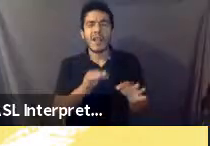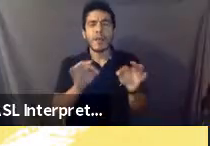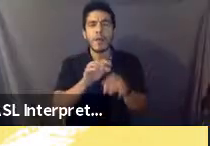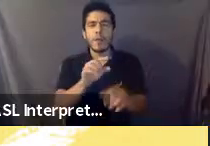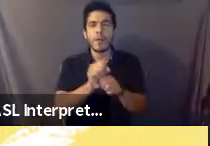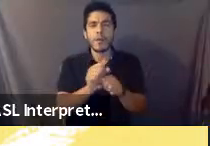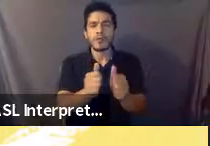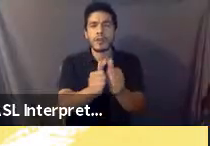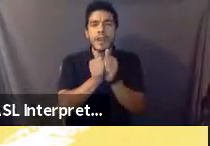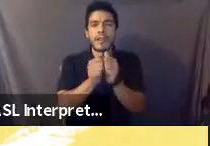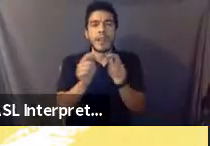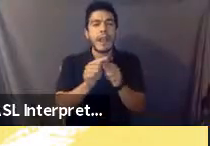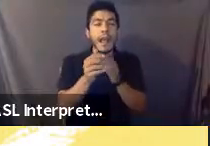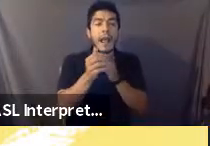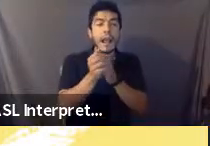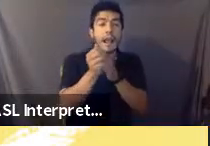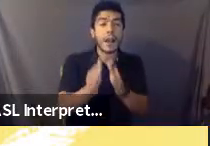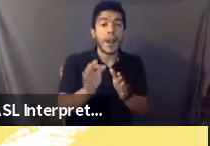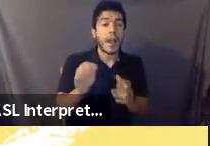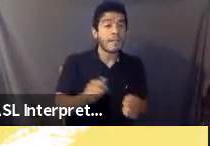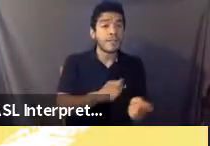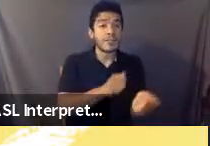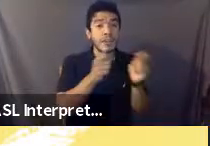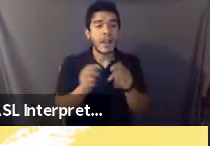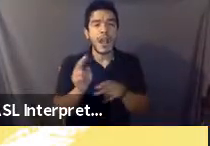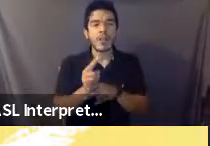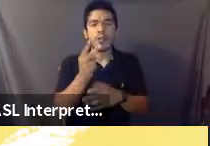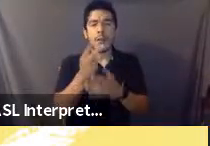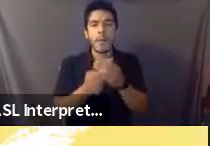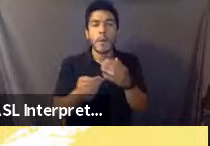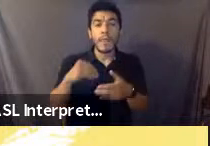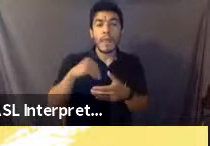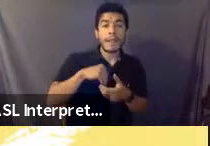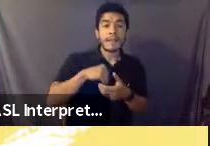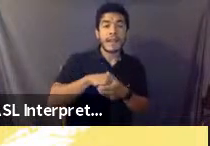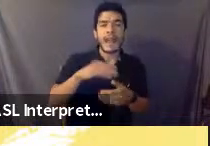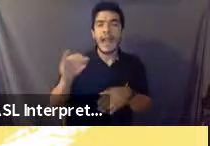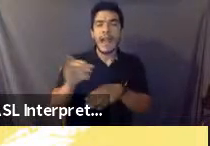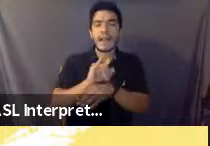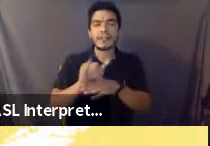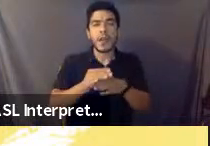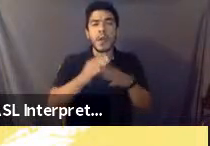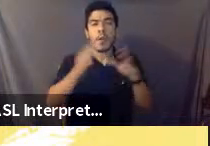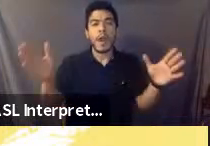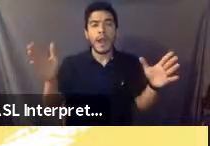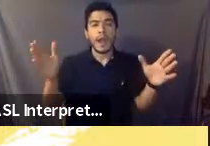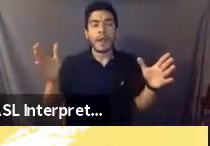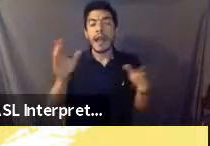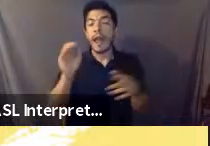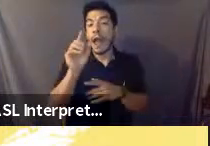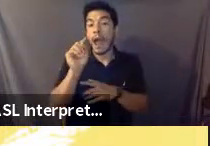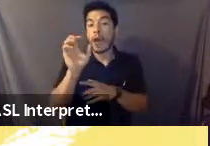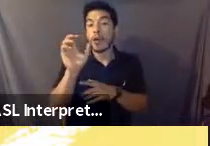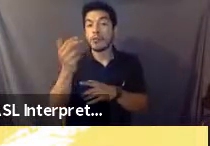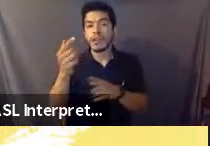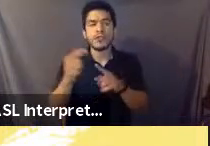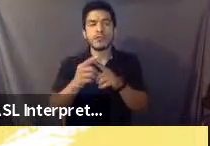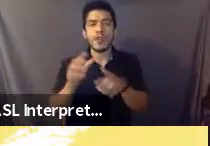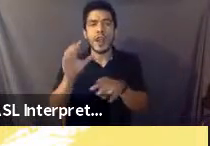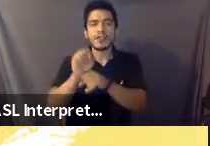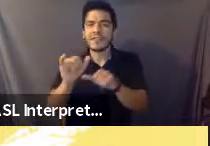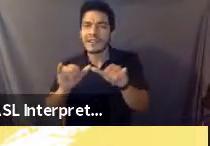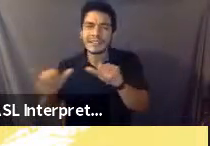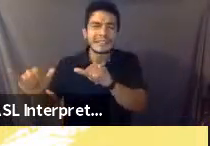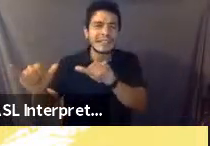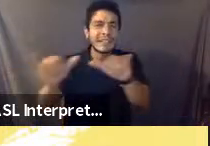and to use both internal and industry-wide outreach to achieve consensus on the standards. We also wanted